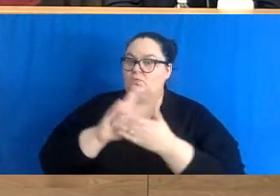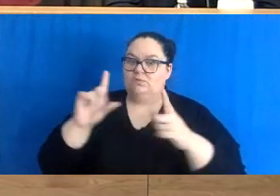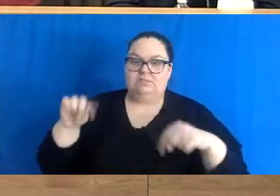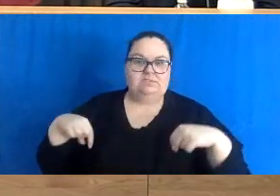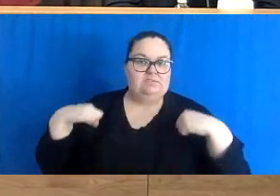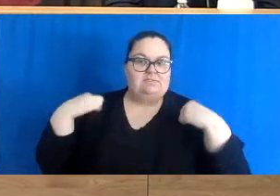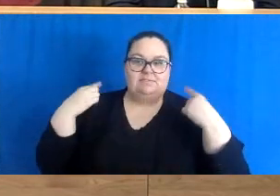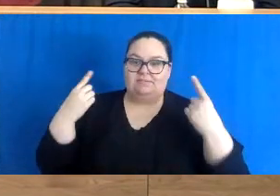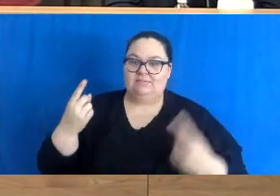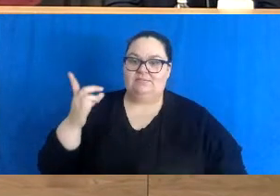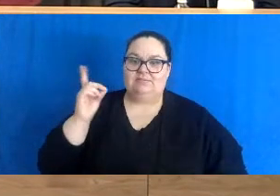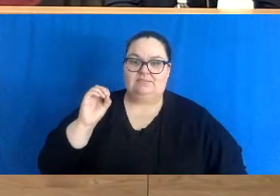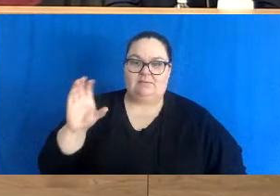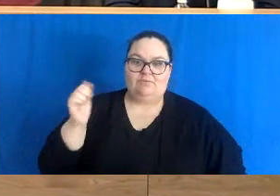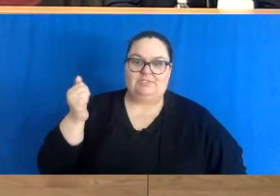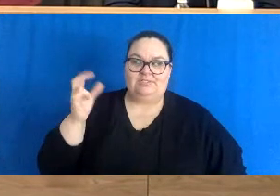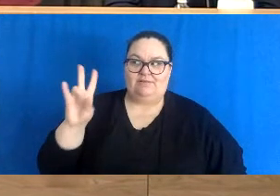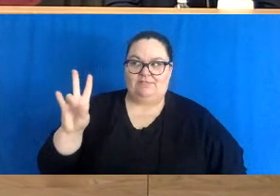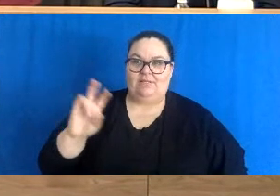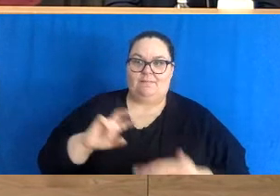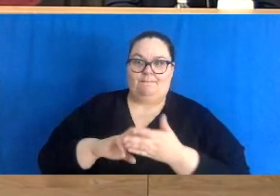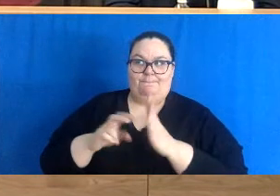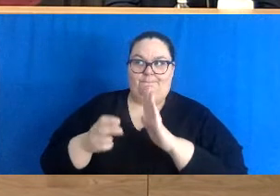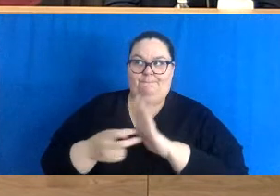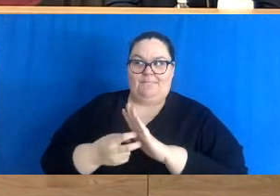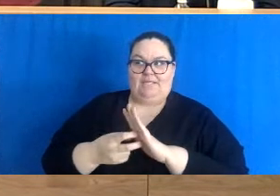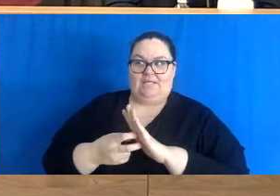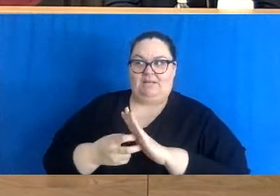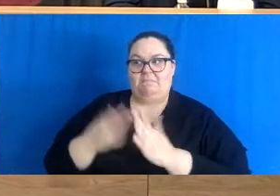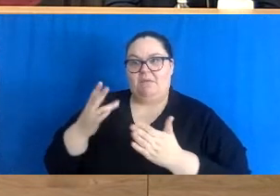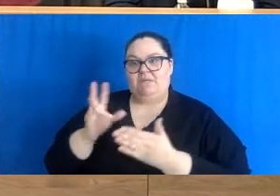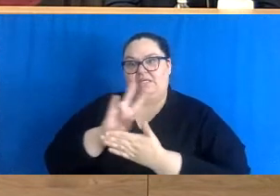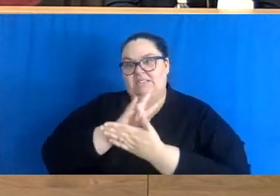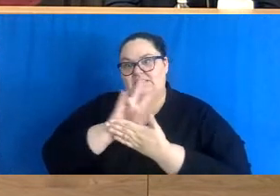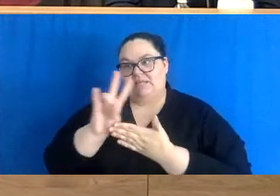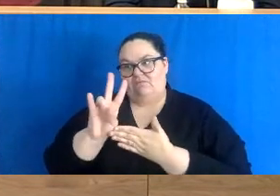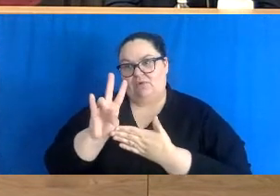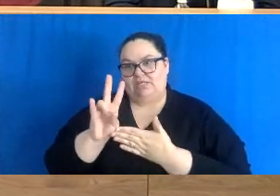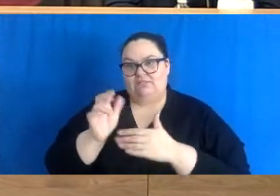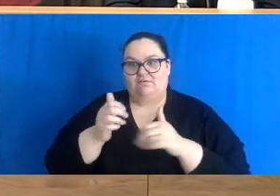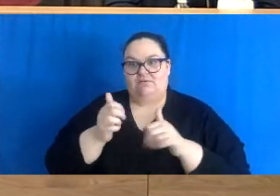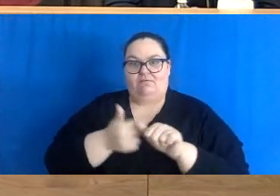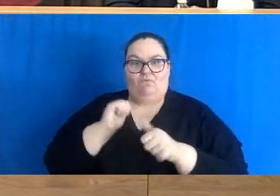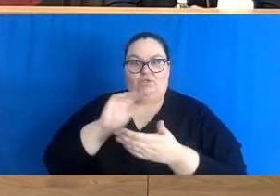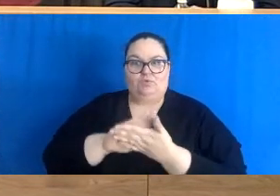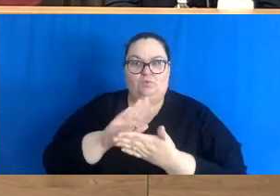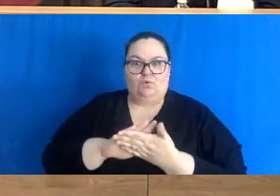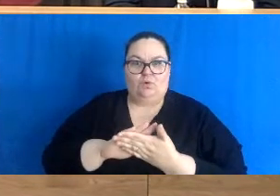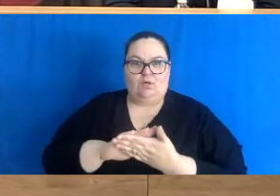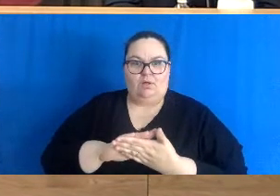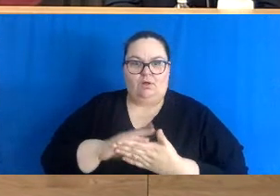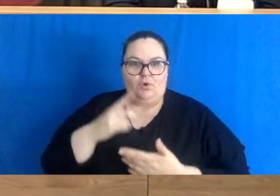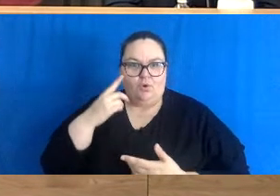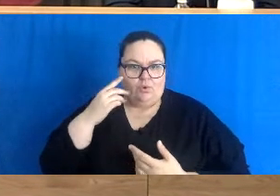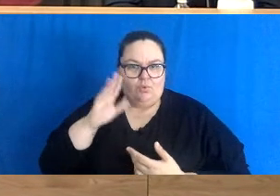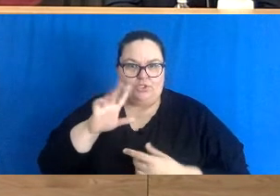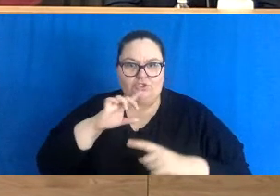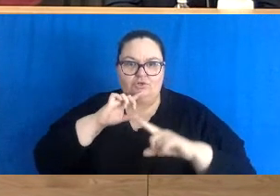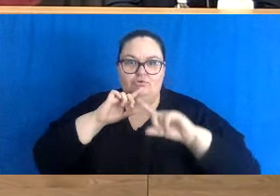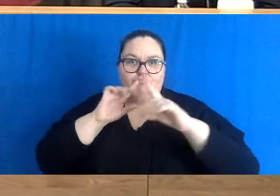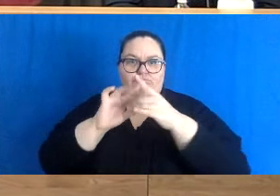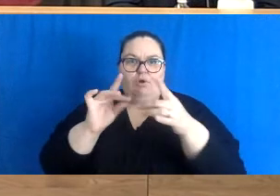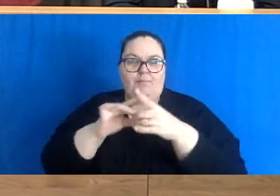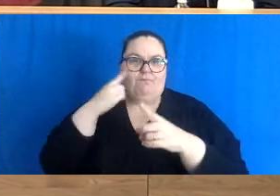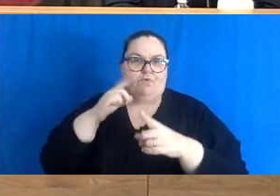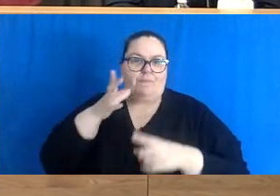It will be a total of seven weeks until they return, perhaps longer. What message do you have for flustered working parents in the province right now who are struggling